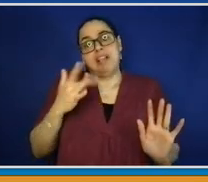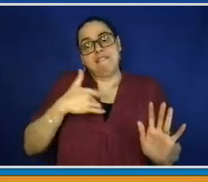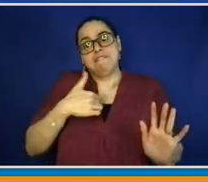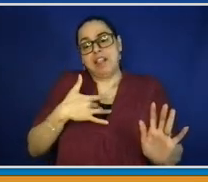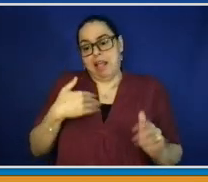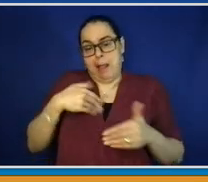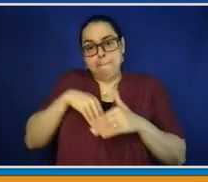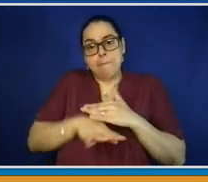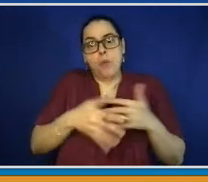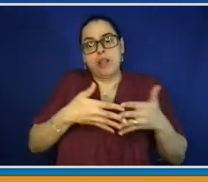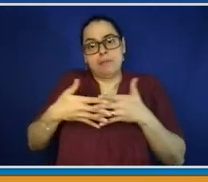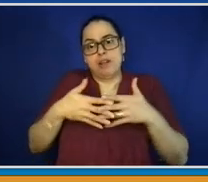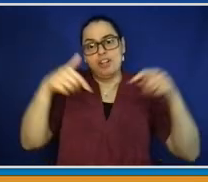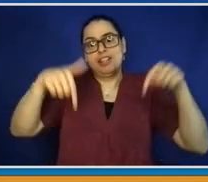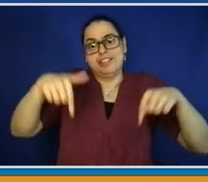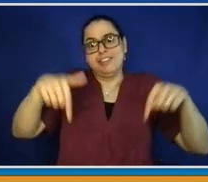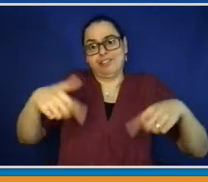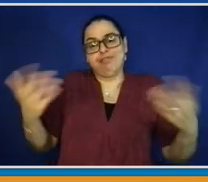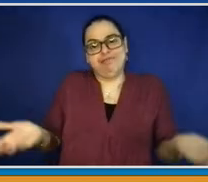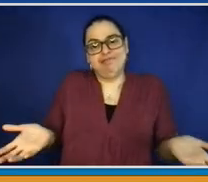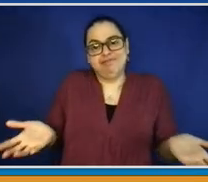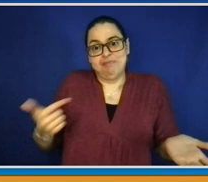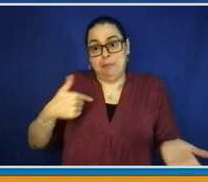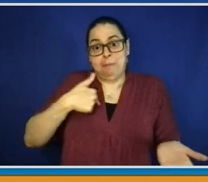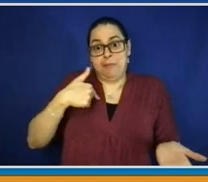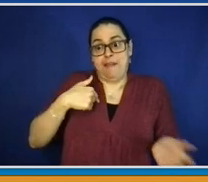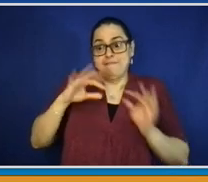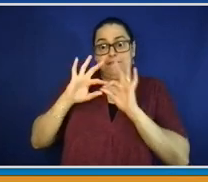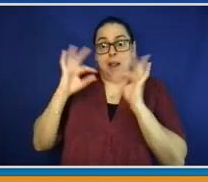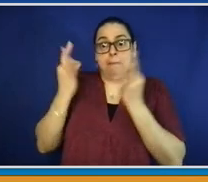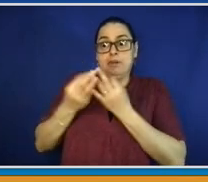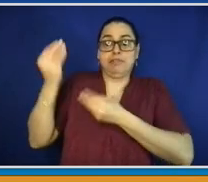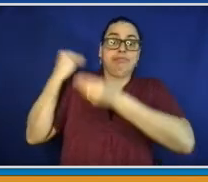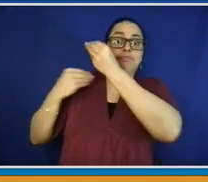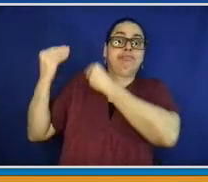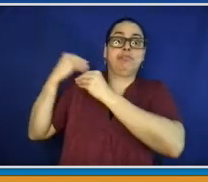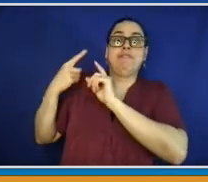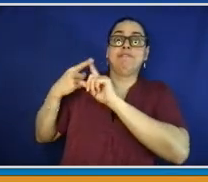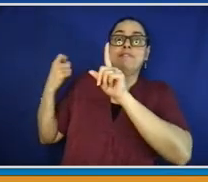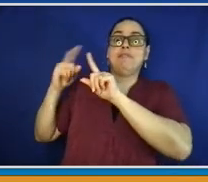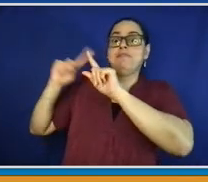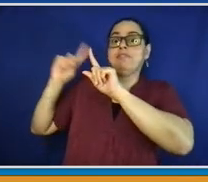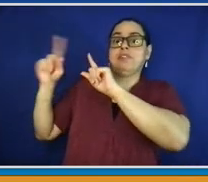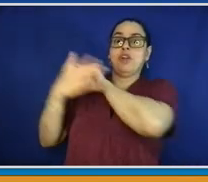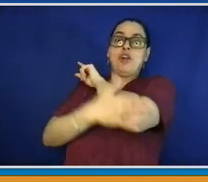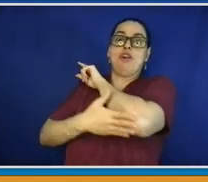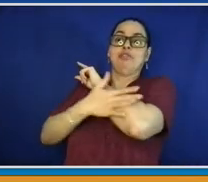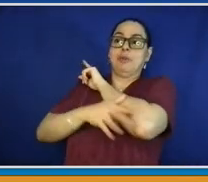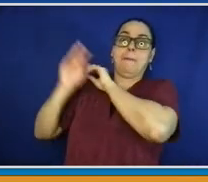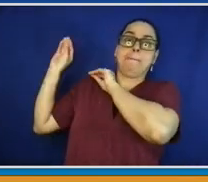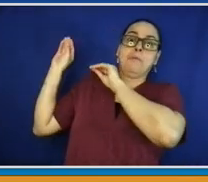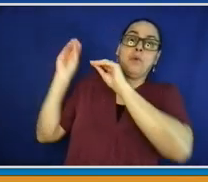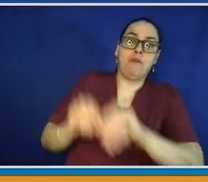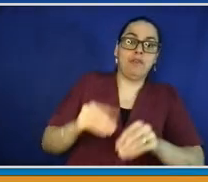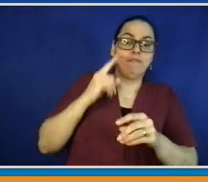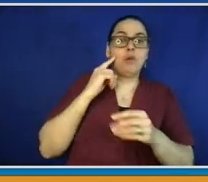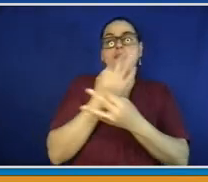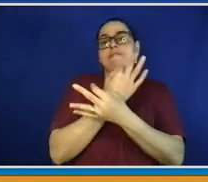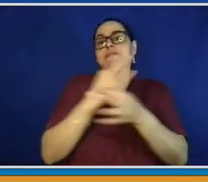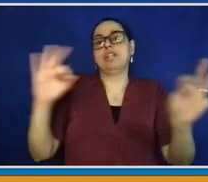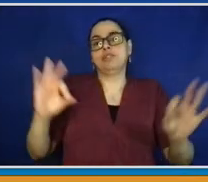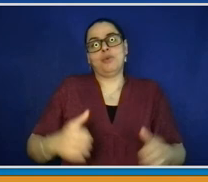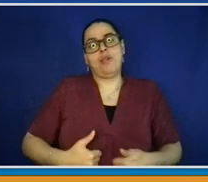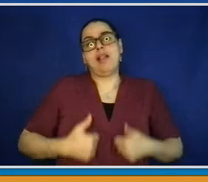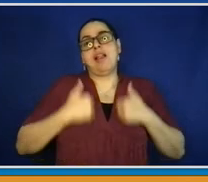back to some other place. But right now, in this country, we have the freedom and the ability to interact through what we do every day, a